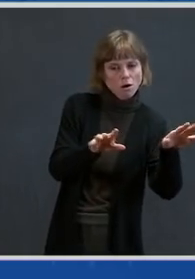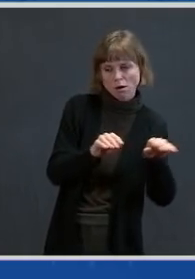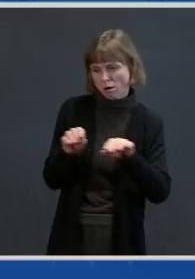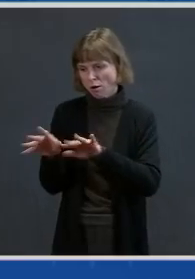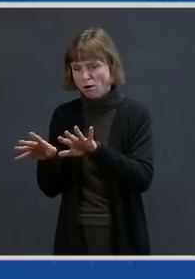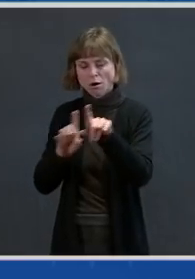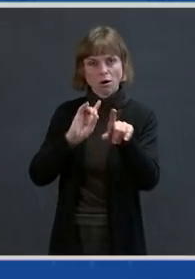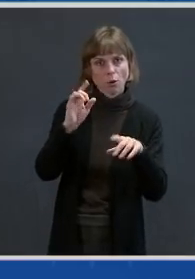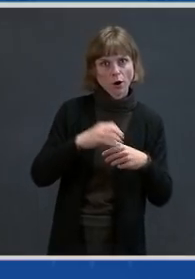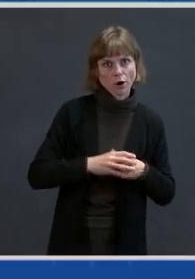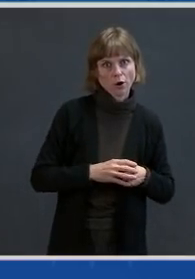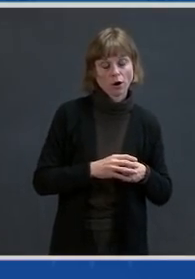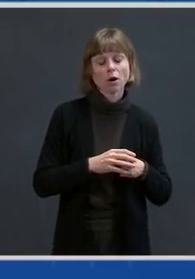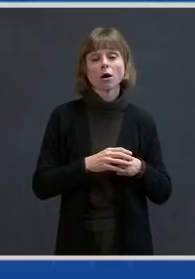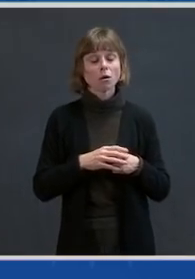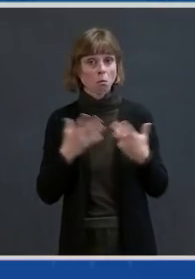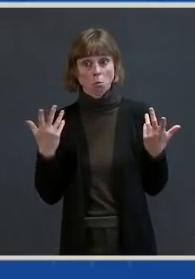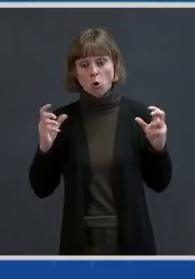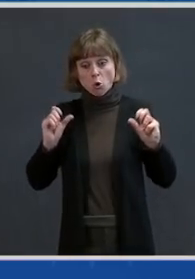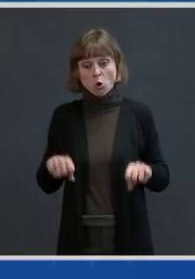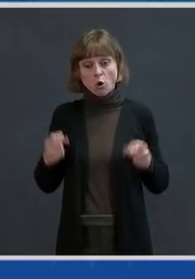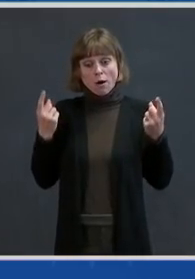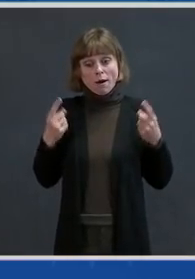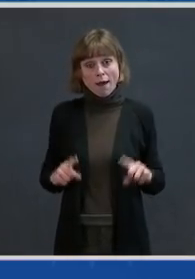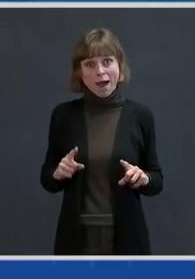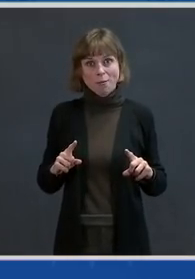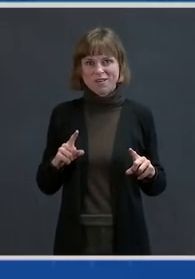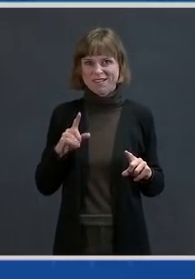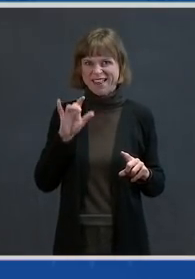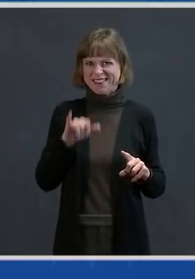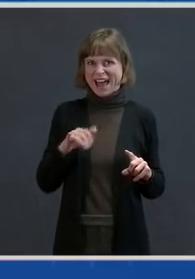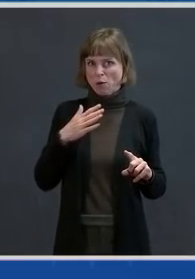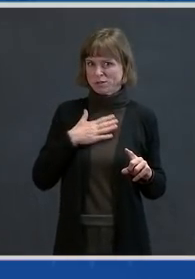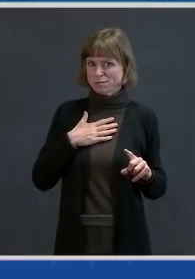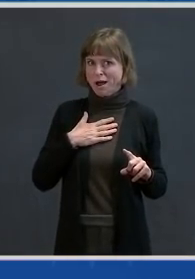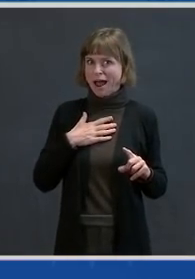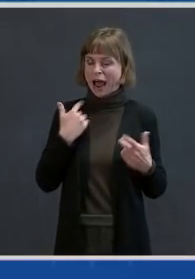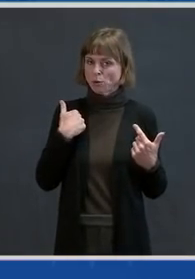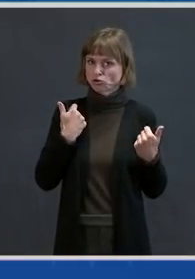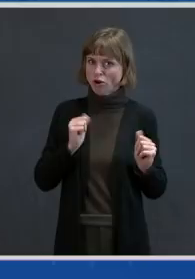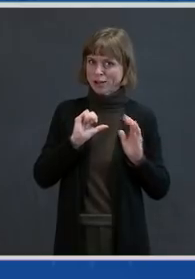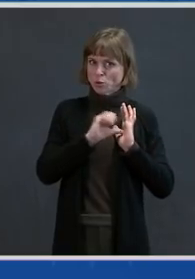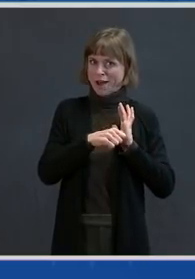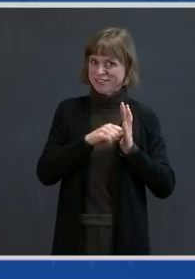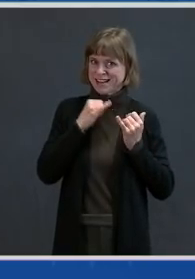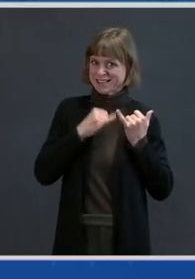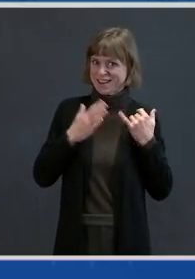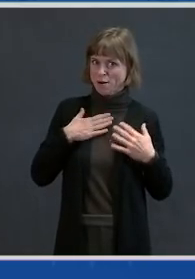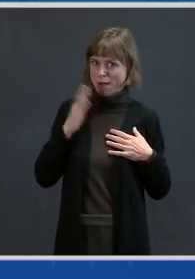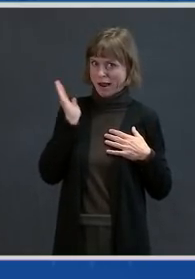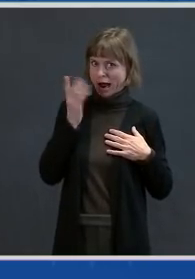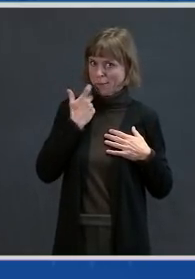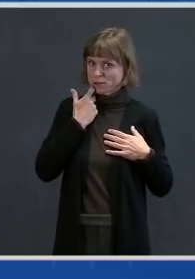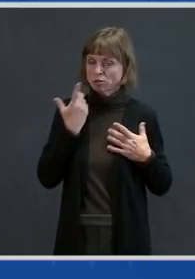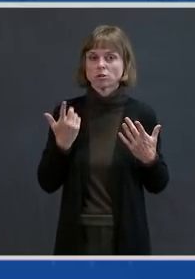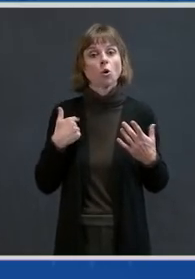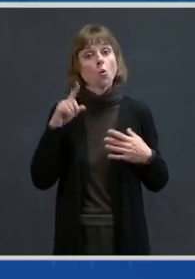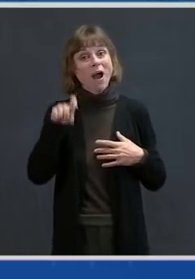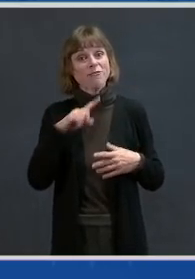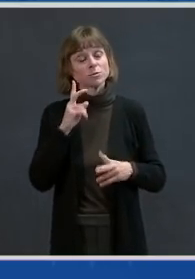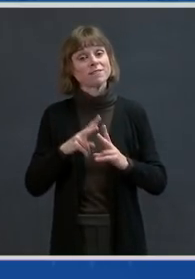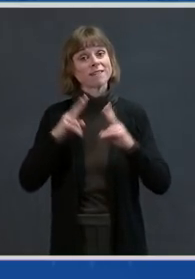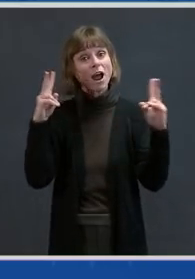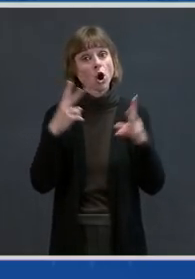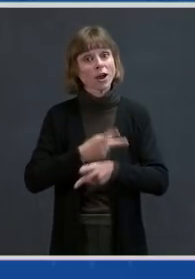the point — the point that I made at the end of my formal comments — we've got to be very careful, because as you're doing